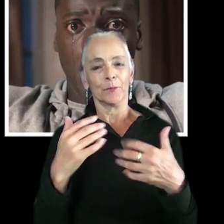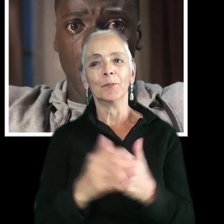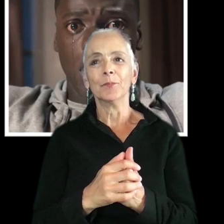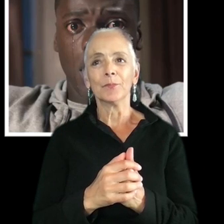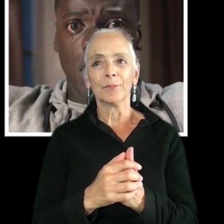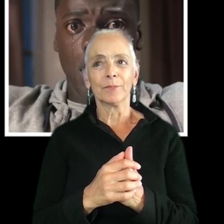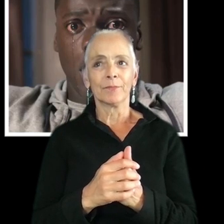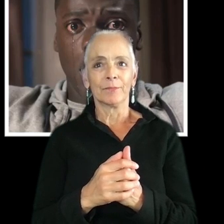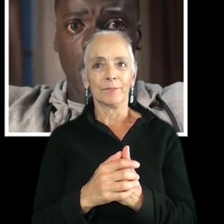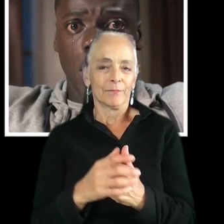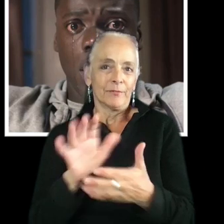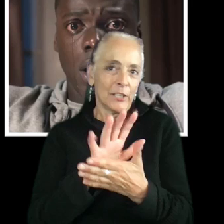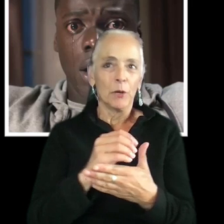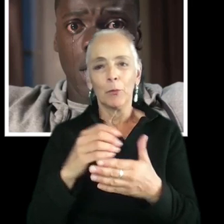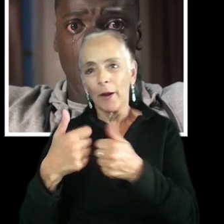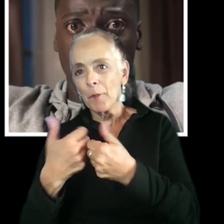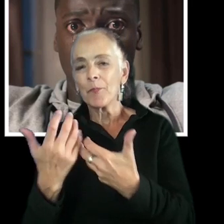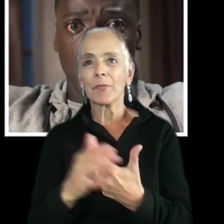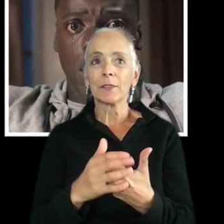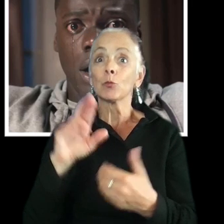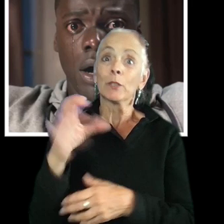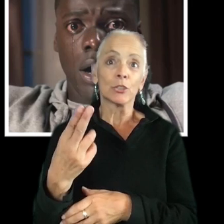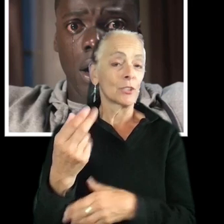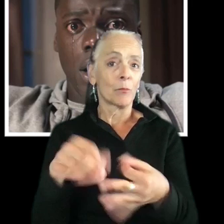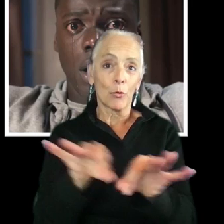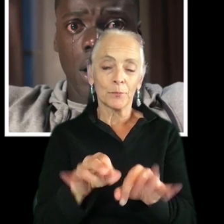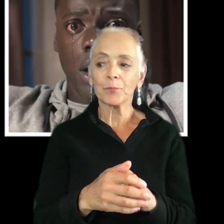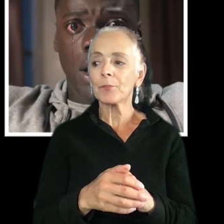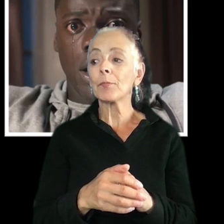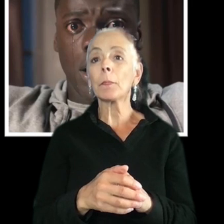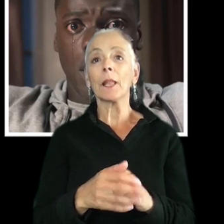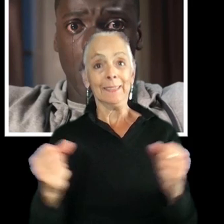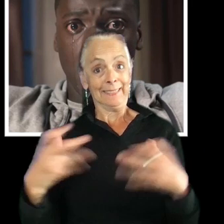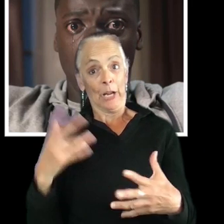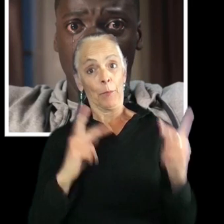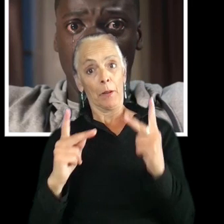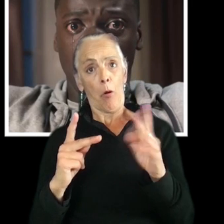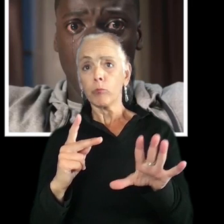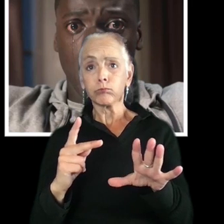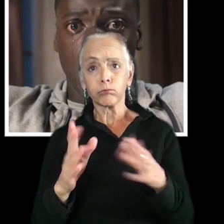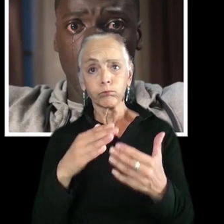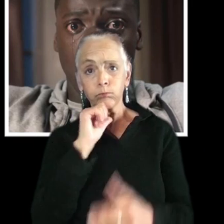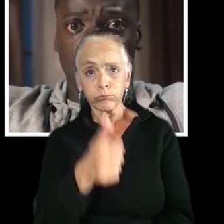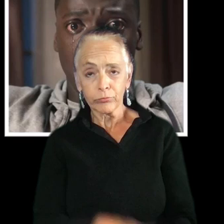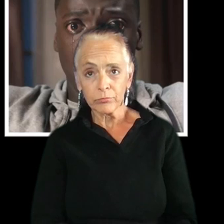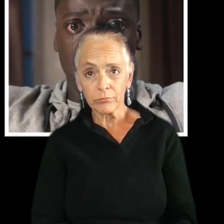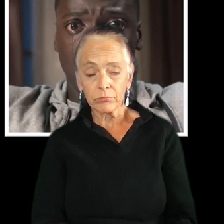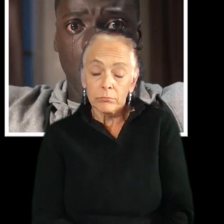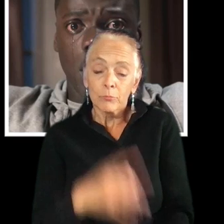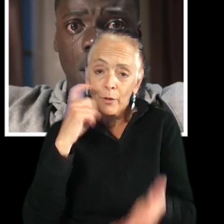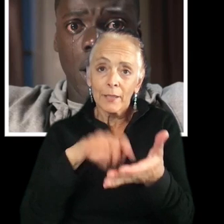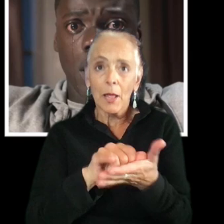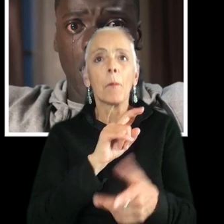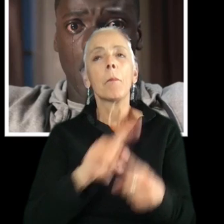this is, it's so rich, and it's so important. Um, scaring people is not easy, and, you know, we acknowledge that. Um, but it is also one of the richest